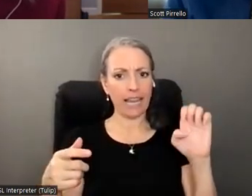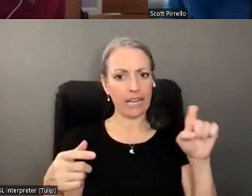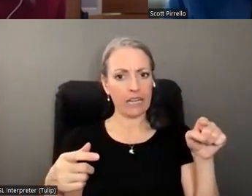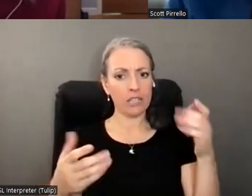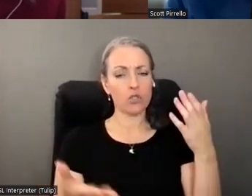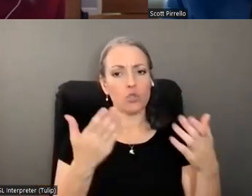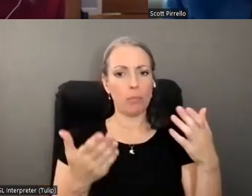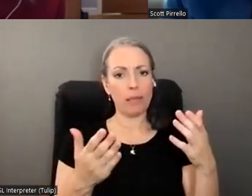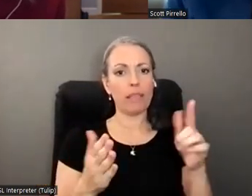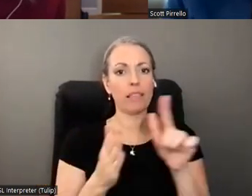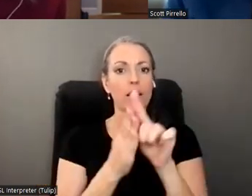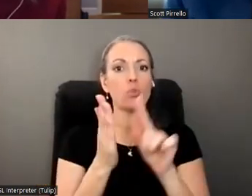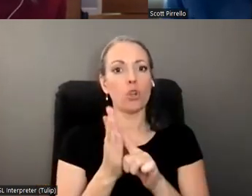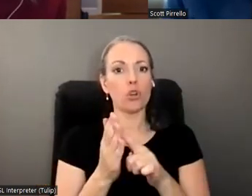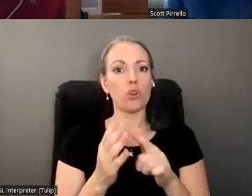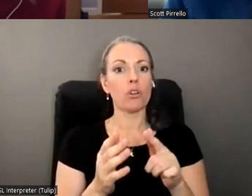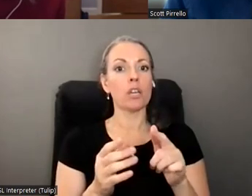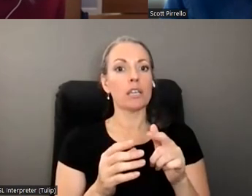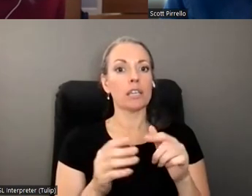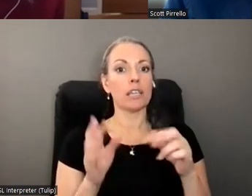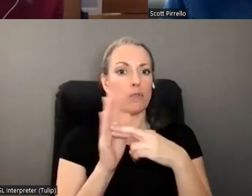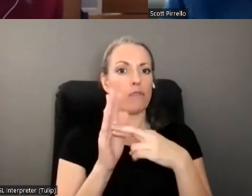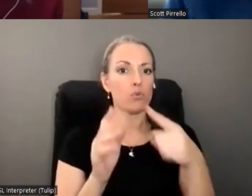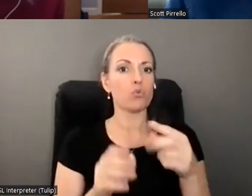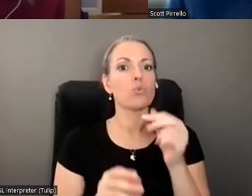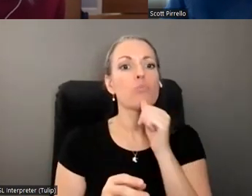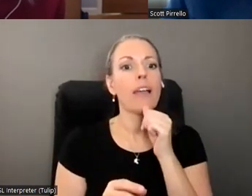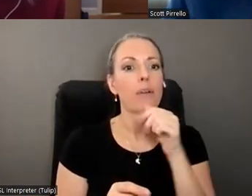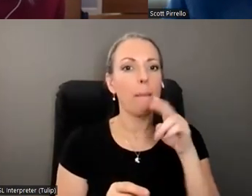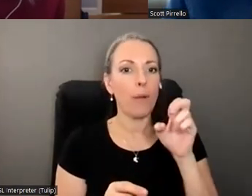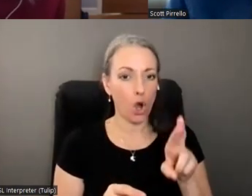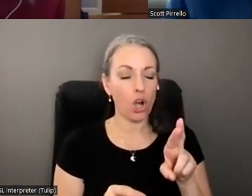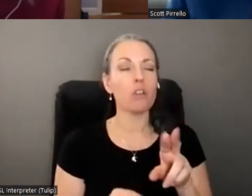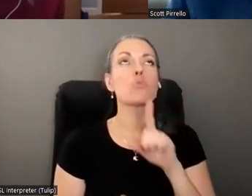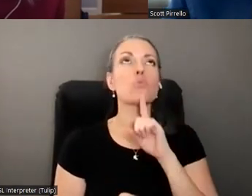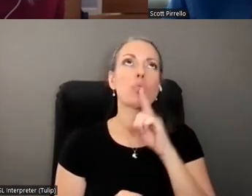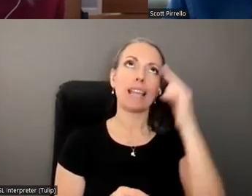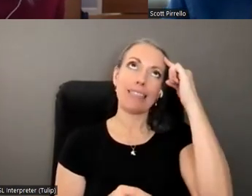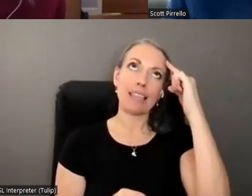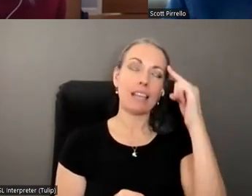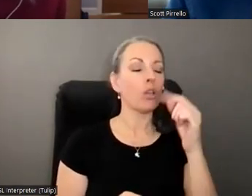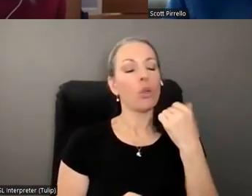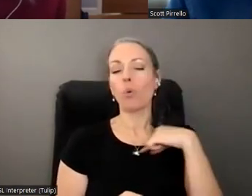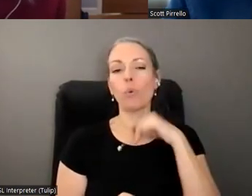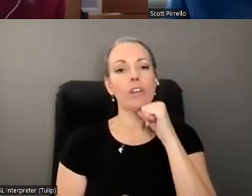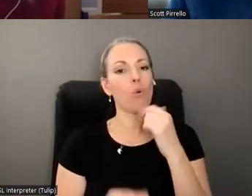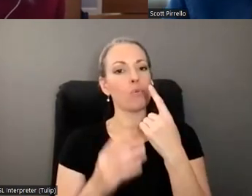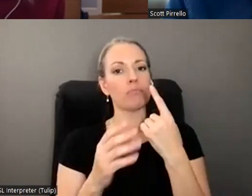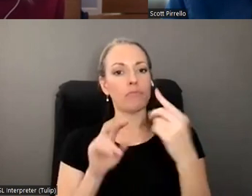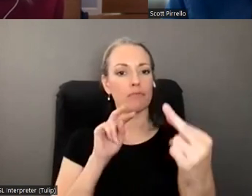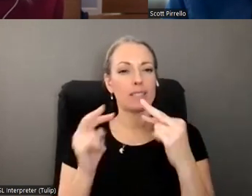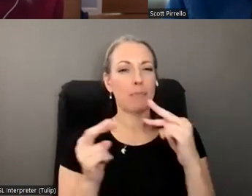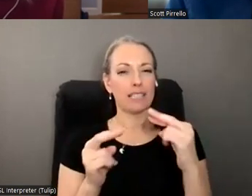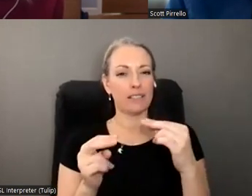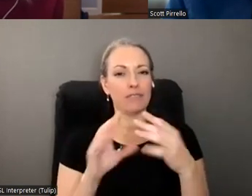to our private bar. And so I think, um, you know, I really appreciate oftentimes we don't talk about it from the perspective of, of